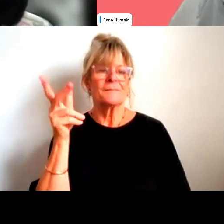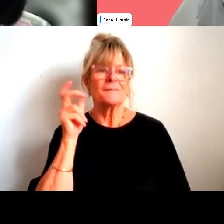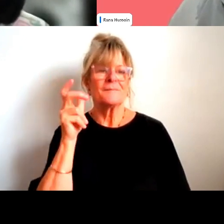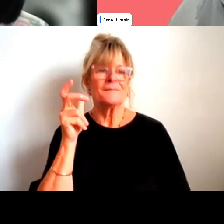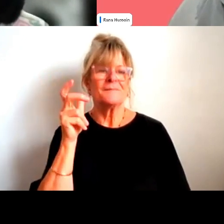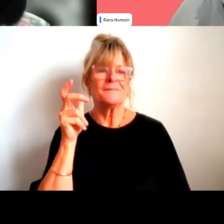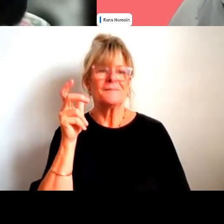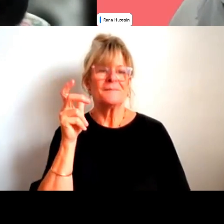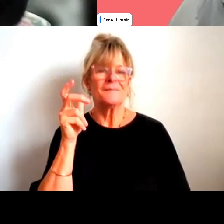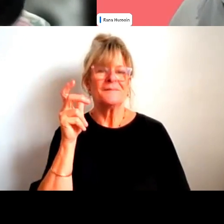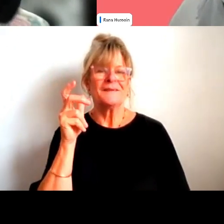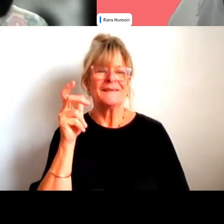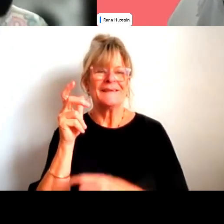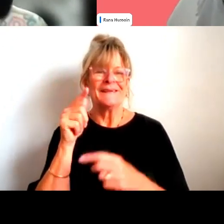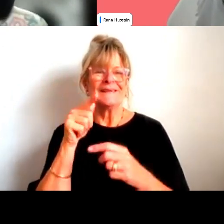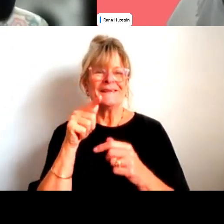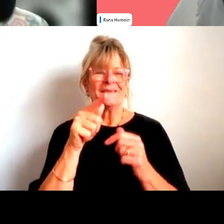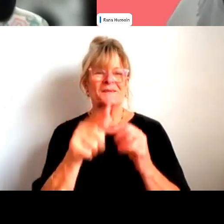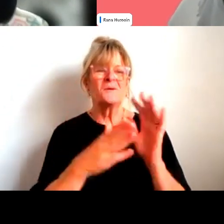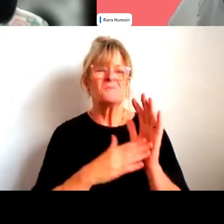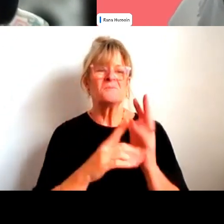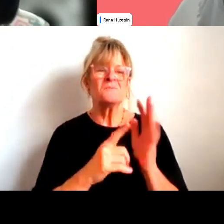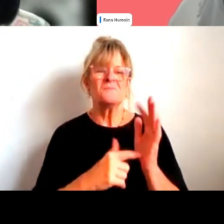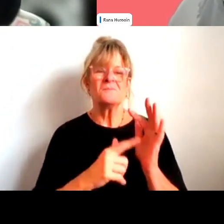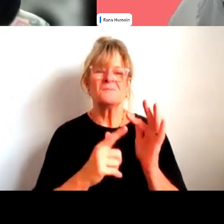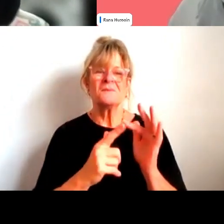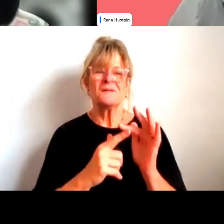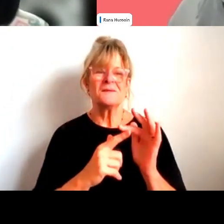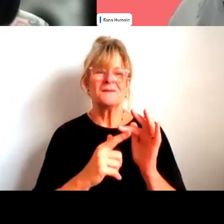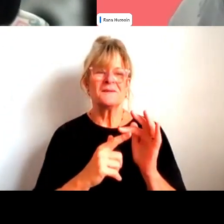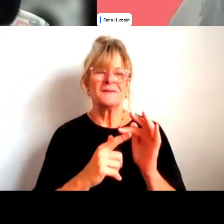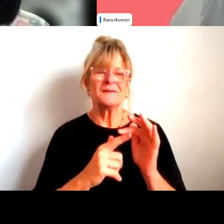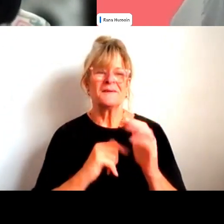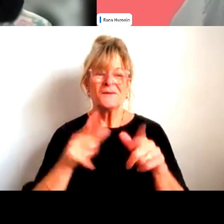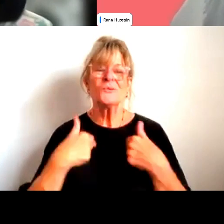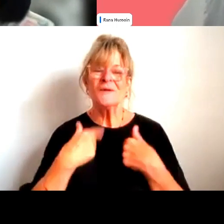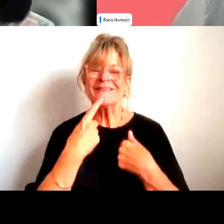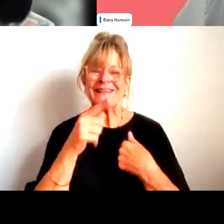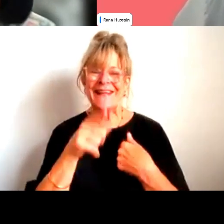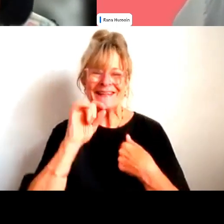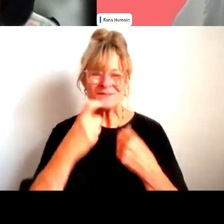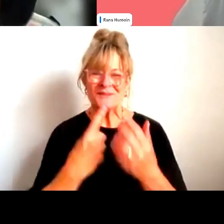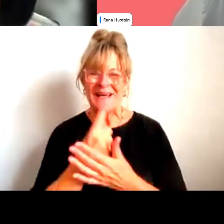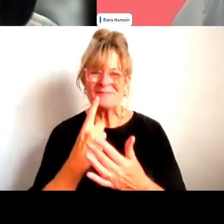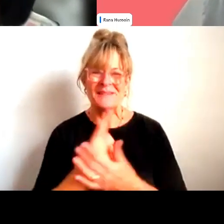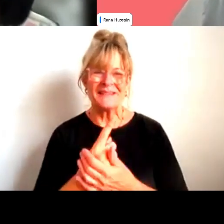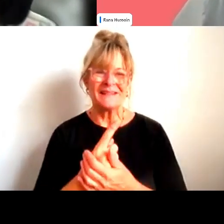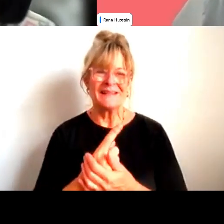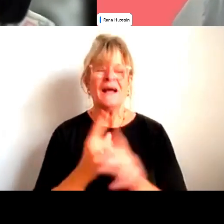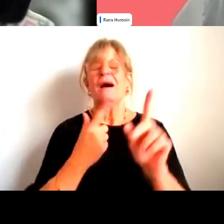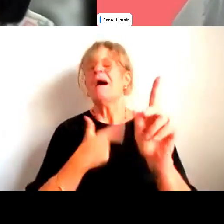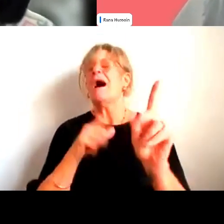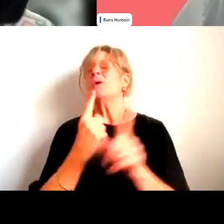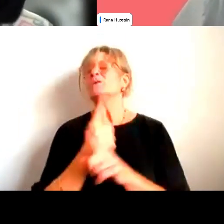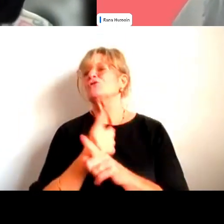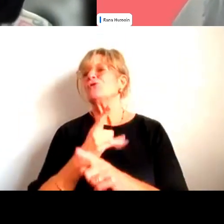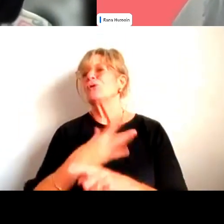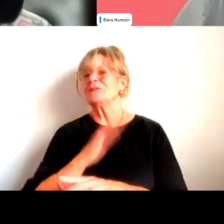We did say it was going to happen to one of us. We had mentioned this was going to happen and it happened to myself. I was just talking amongst myself.